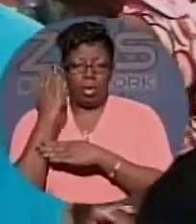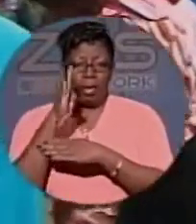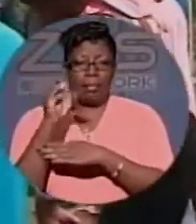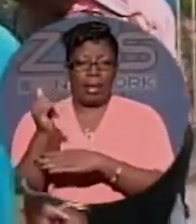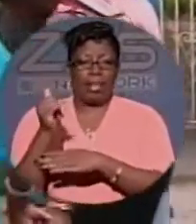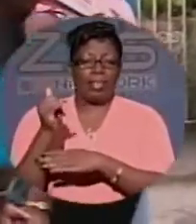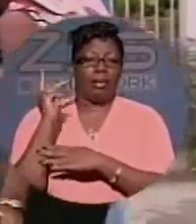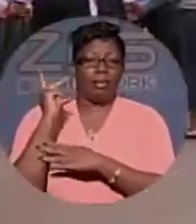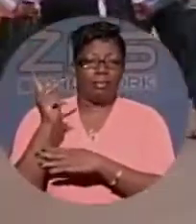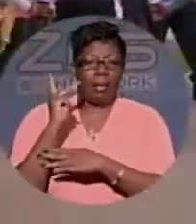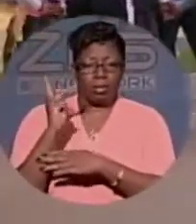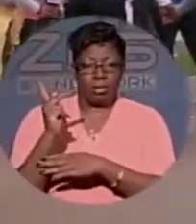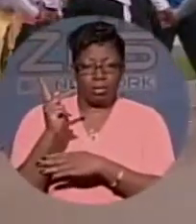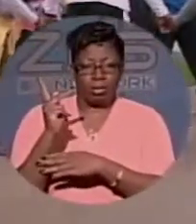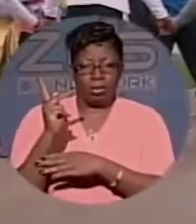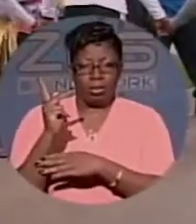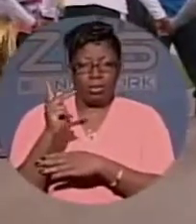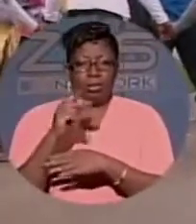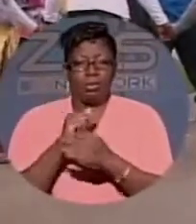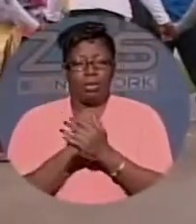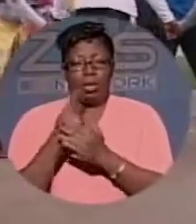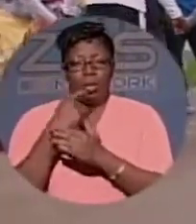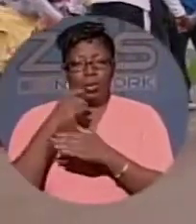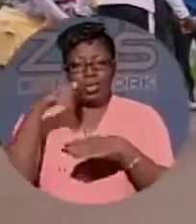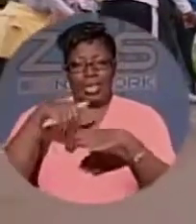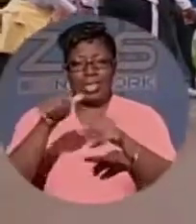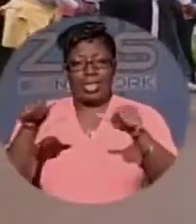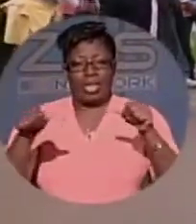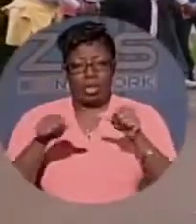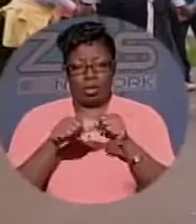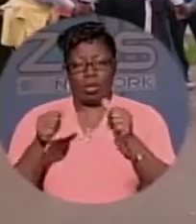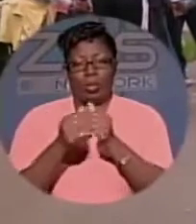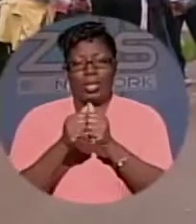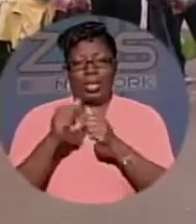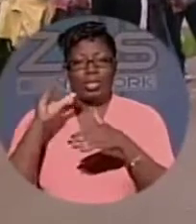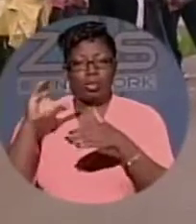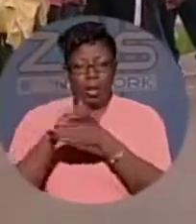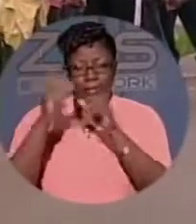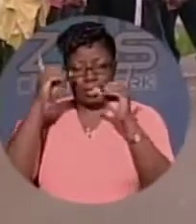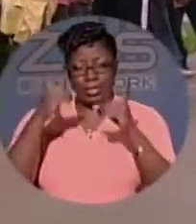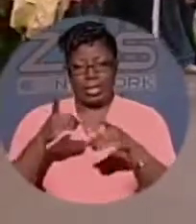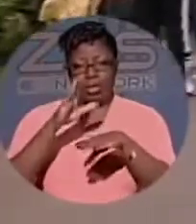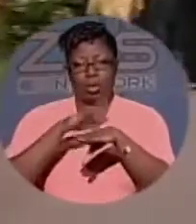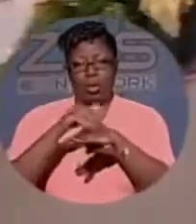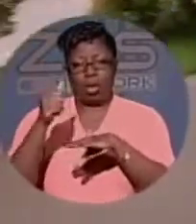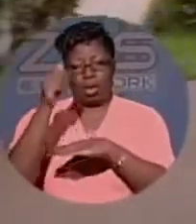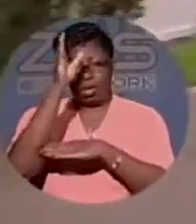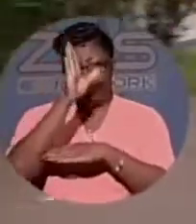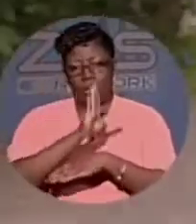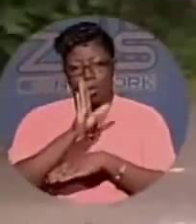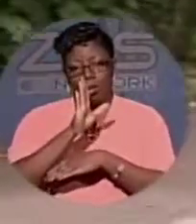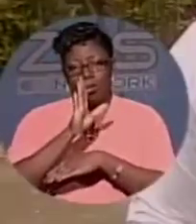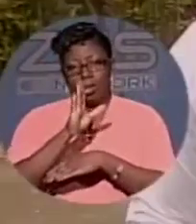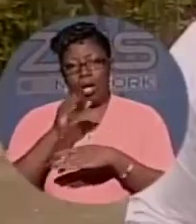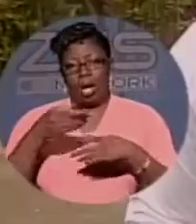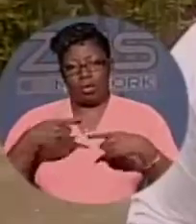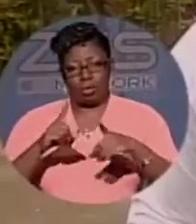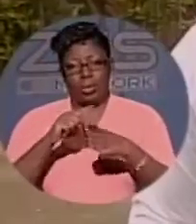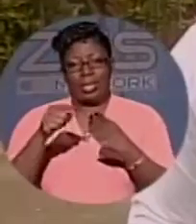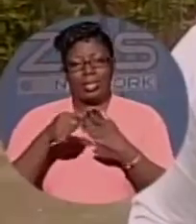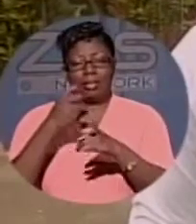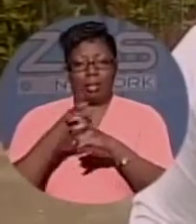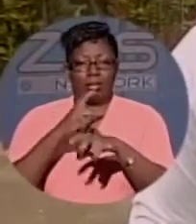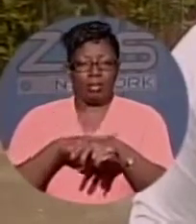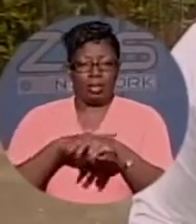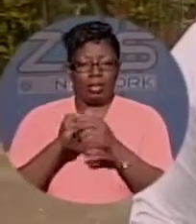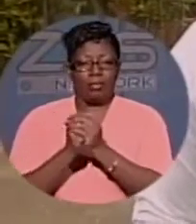Redeeming of the Time Ministries, who just happened to be in the area with his wife and decided to call on God during this troubling ordeal. God ain't asking